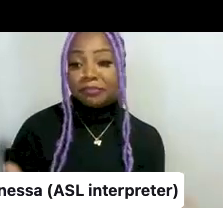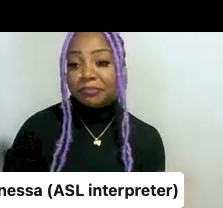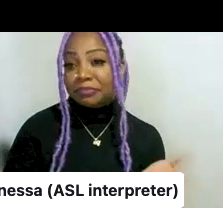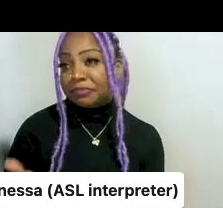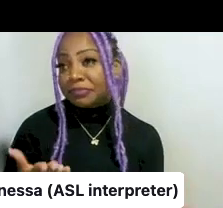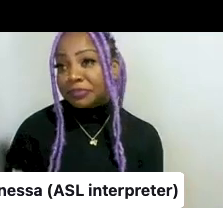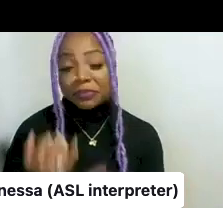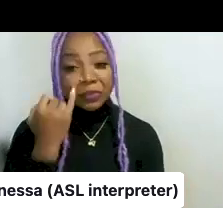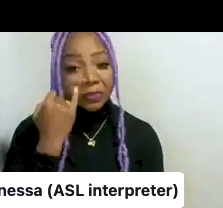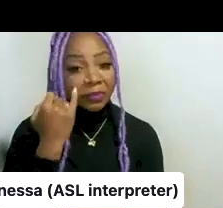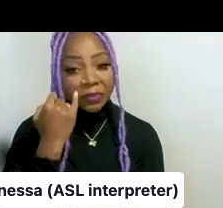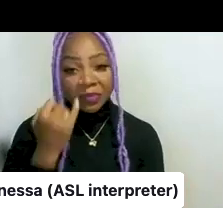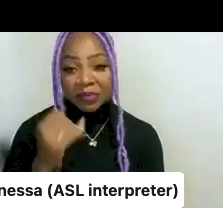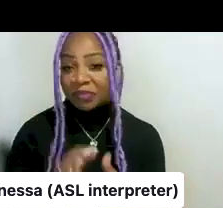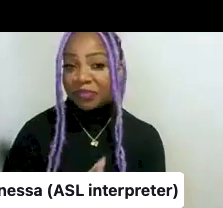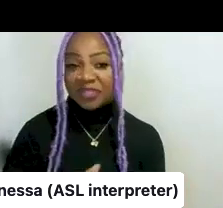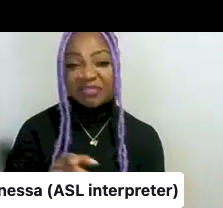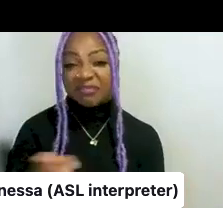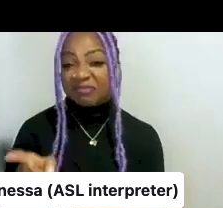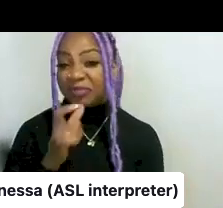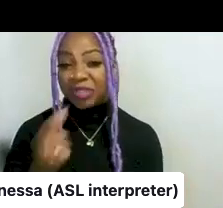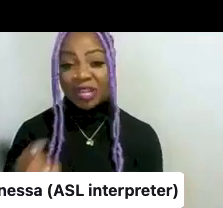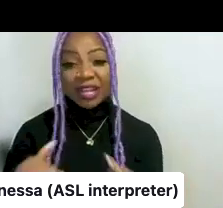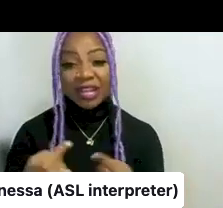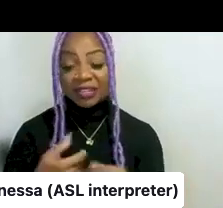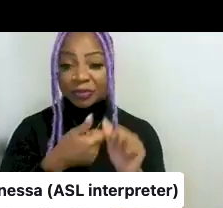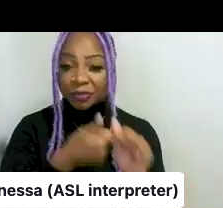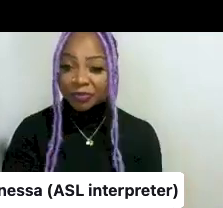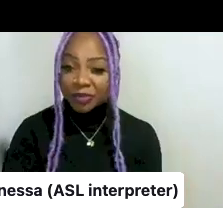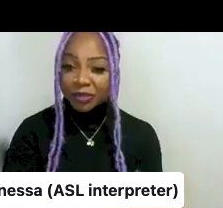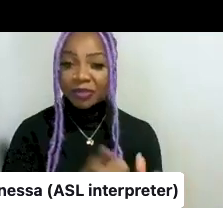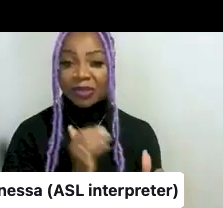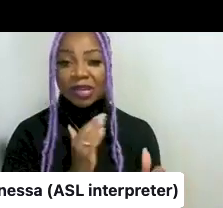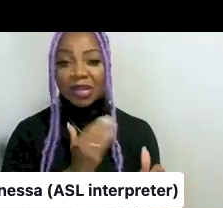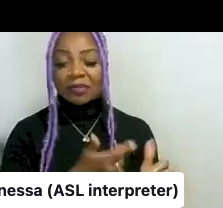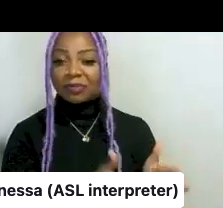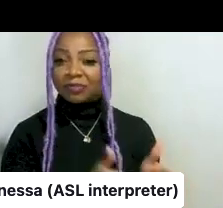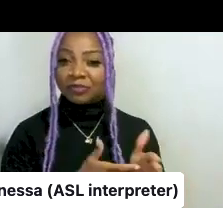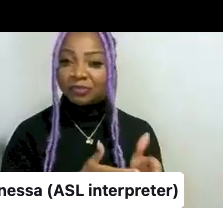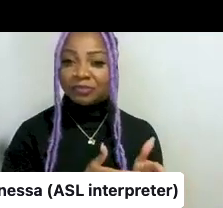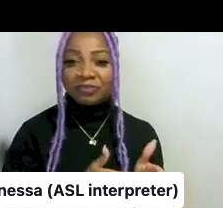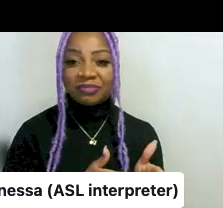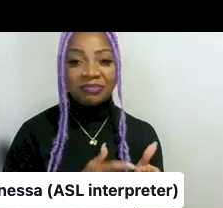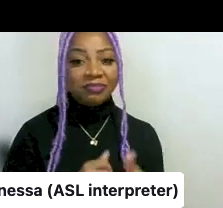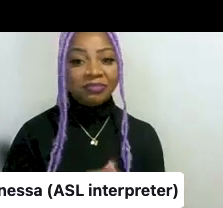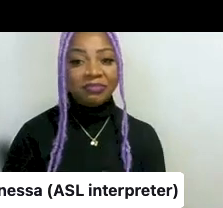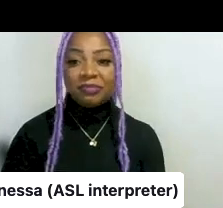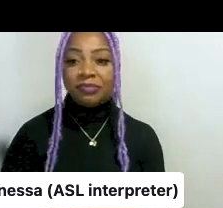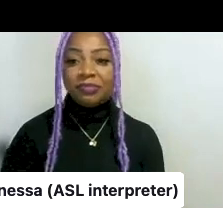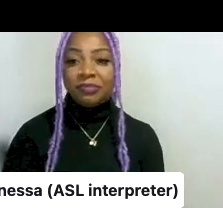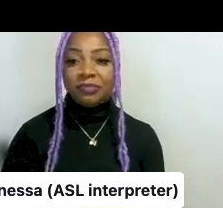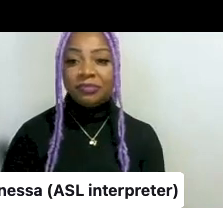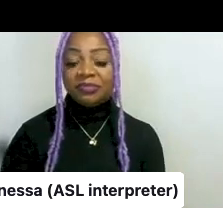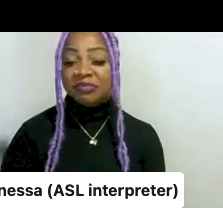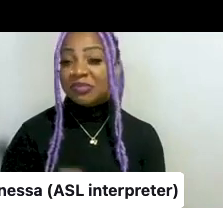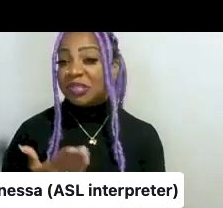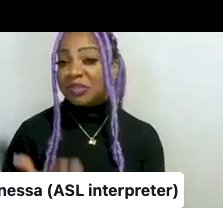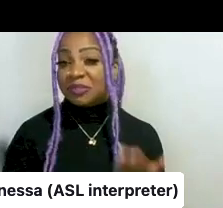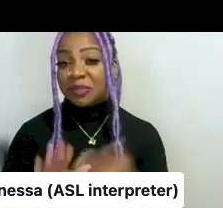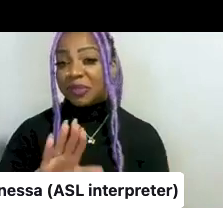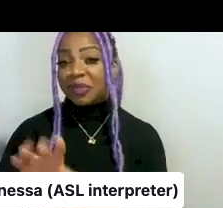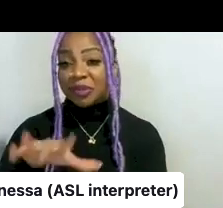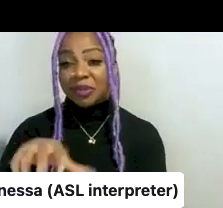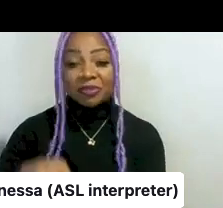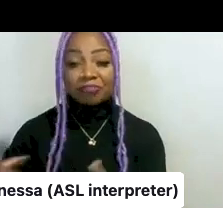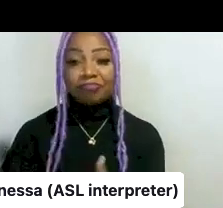people don't do is we, but we ask and we get a sort of random array of contributions that really have nothing to do with each other.